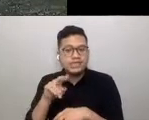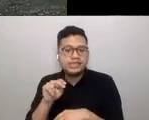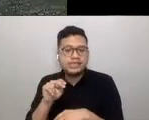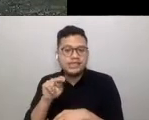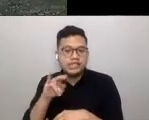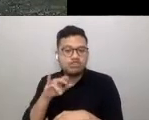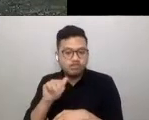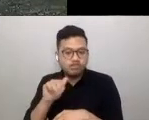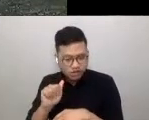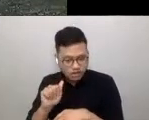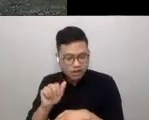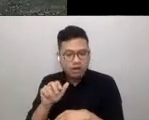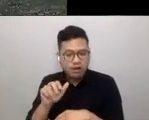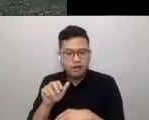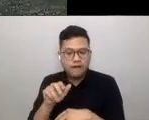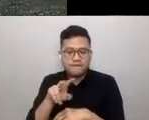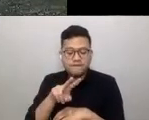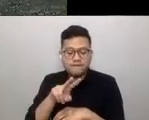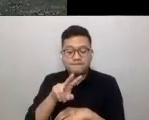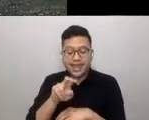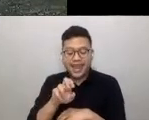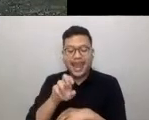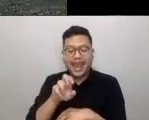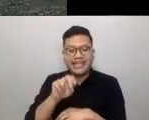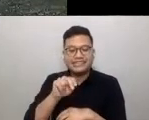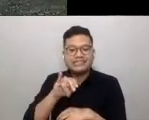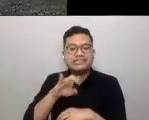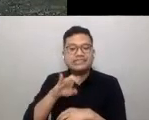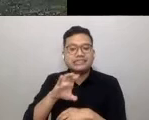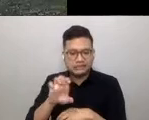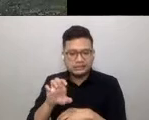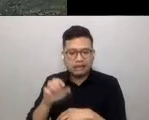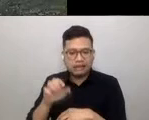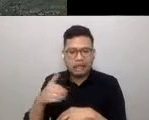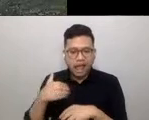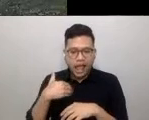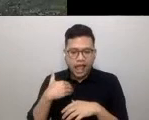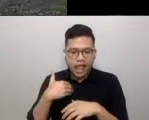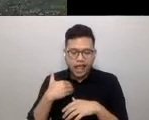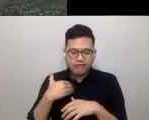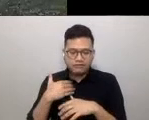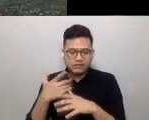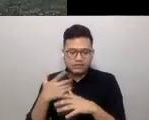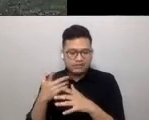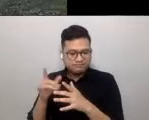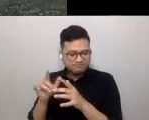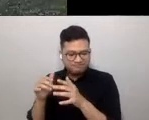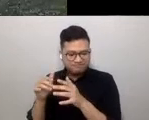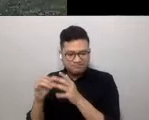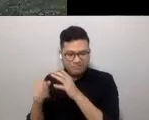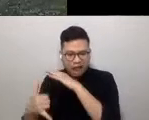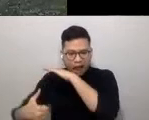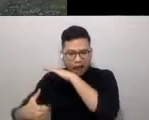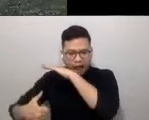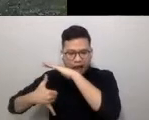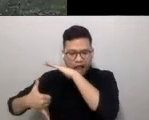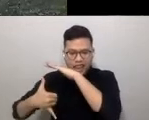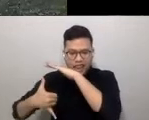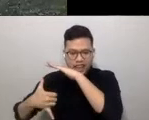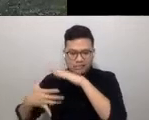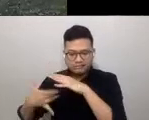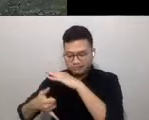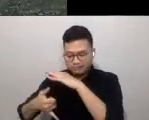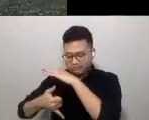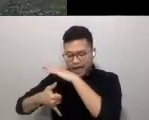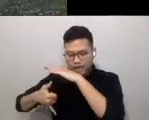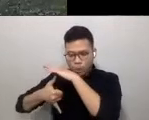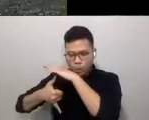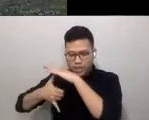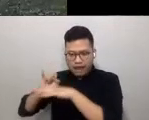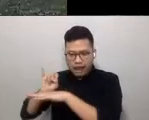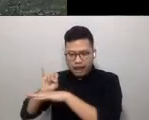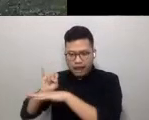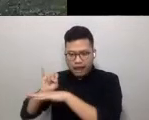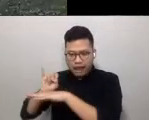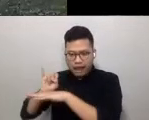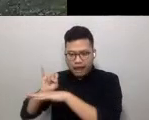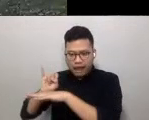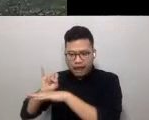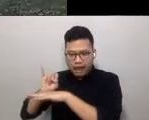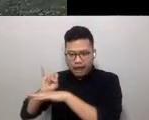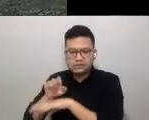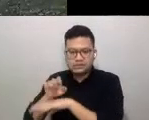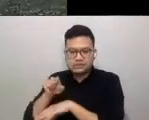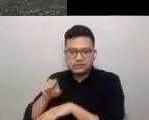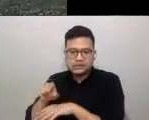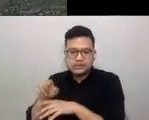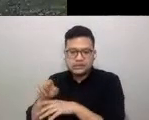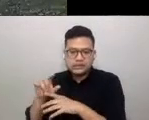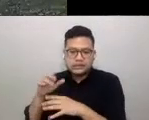docking ships were isolated in islands such as Lazzaretto Vecchio and Lazzaretto Nuova. The English